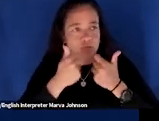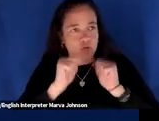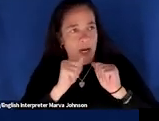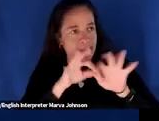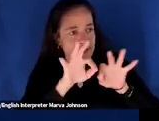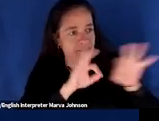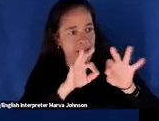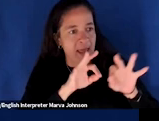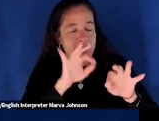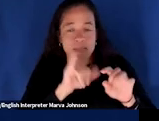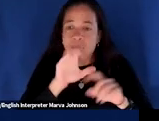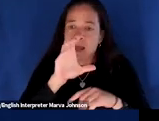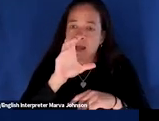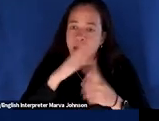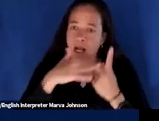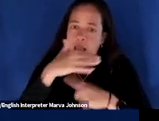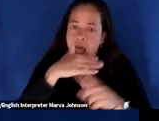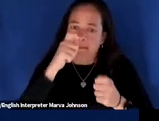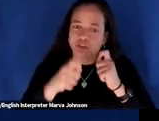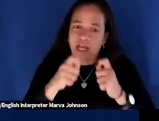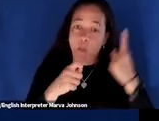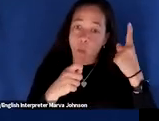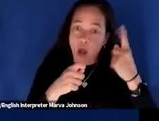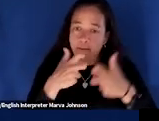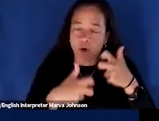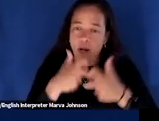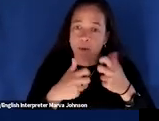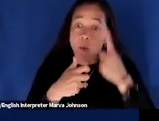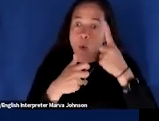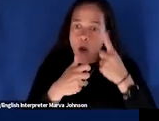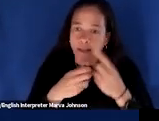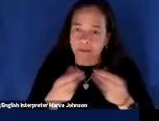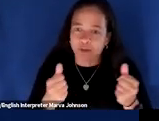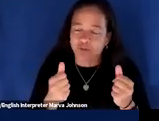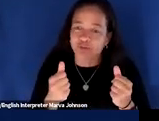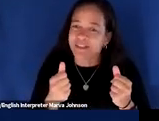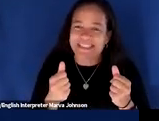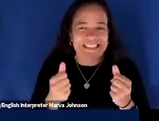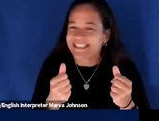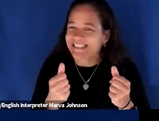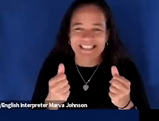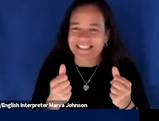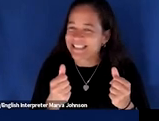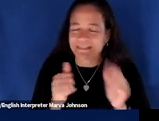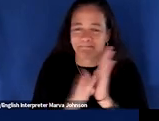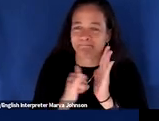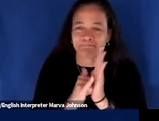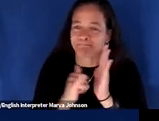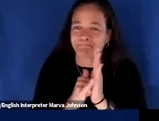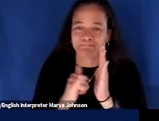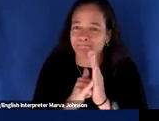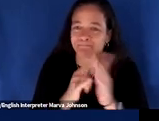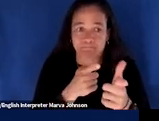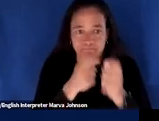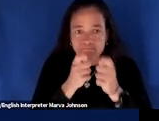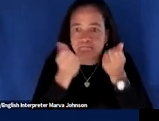with one solution or that you know one kind of issue with one particular solution it's just not going to speak to as many people